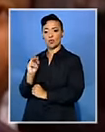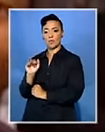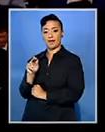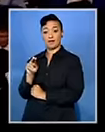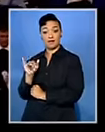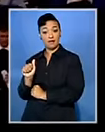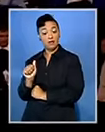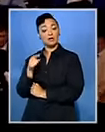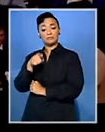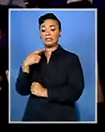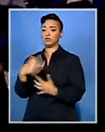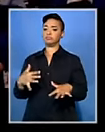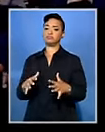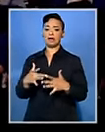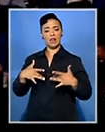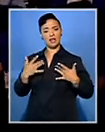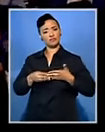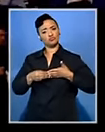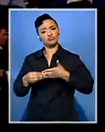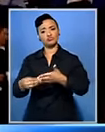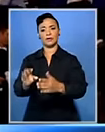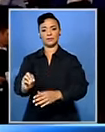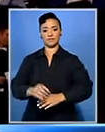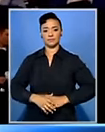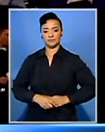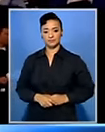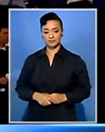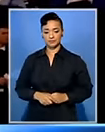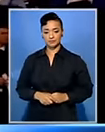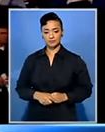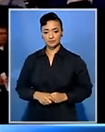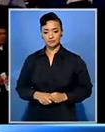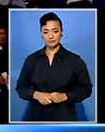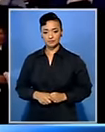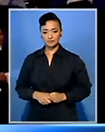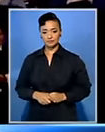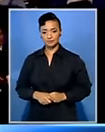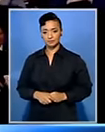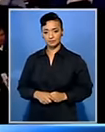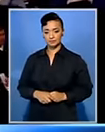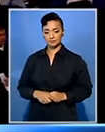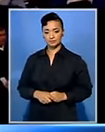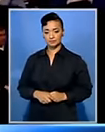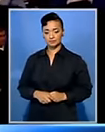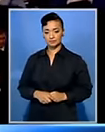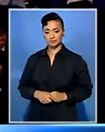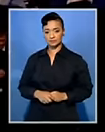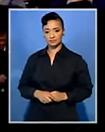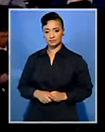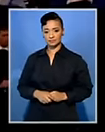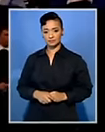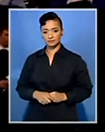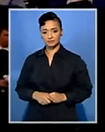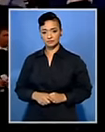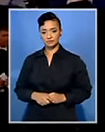lot of lives. I love one of them and I need to be grateful to work on many occasions. Not only play